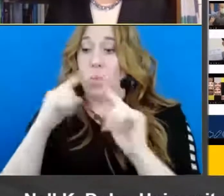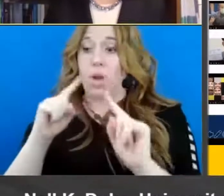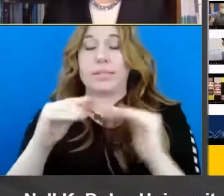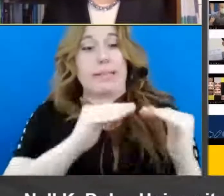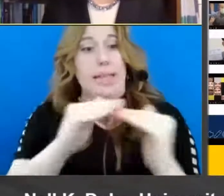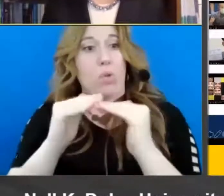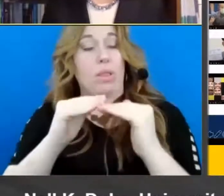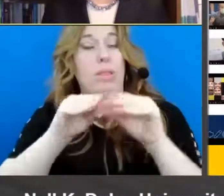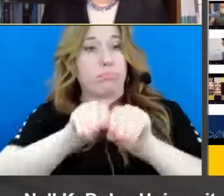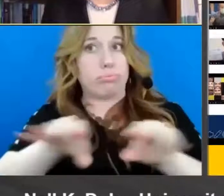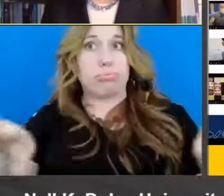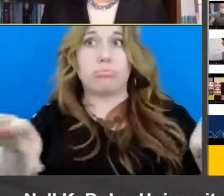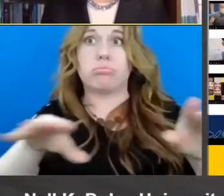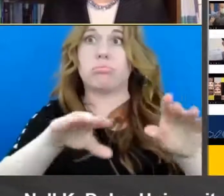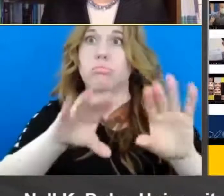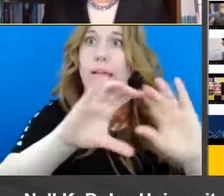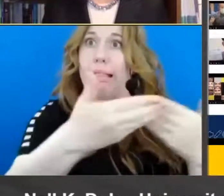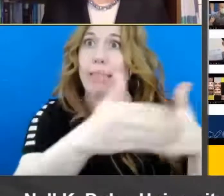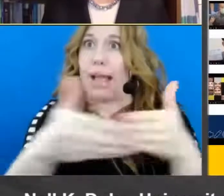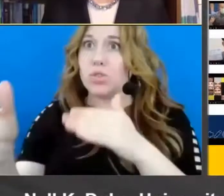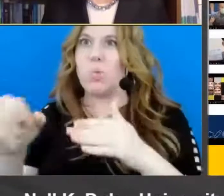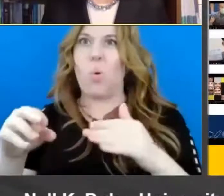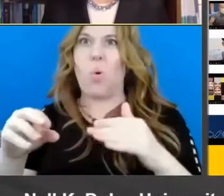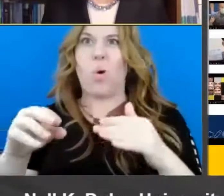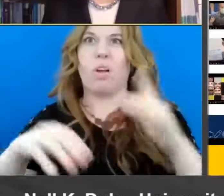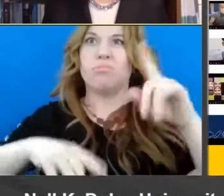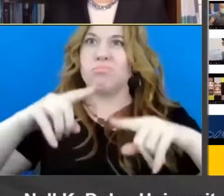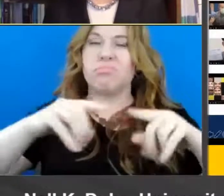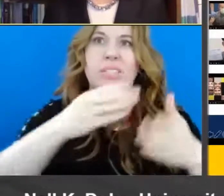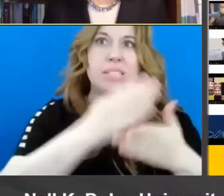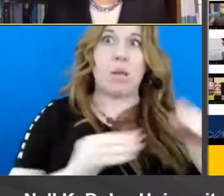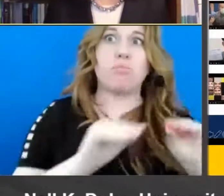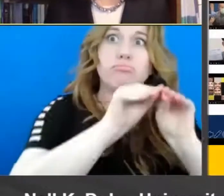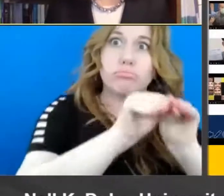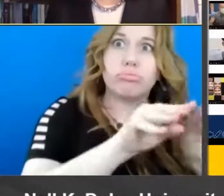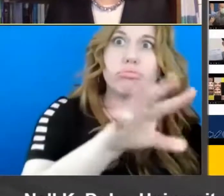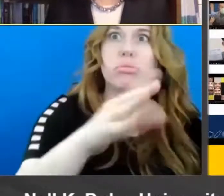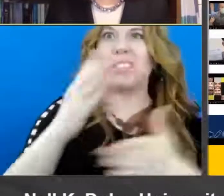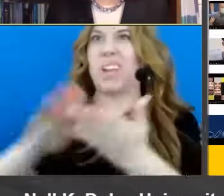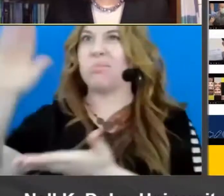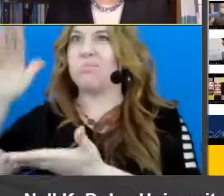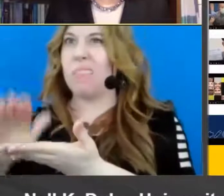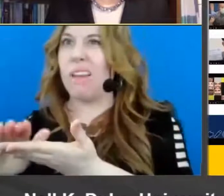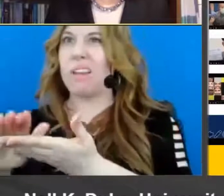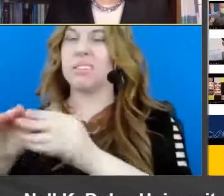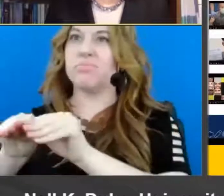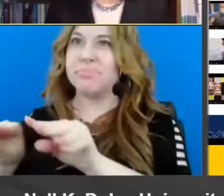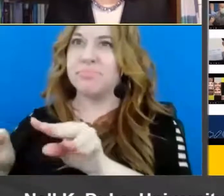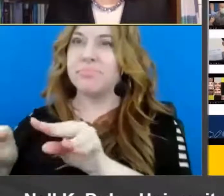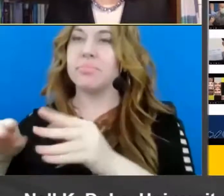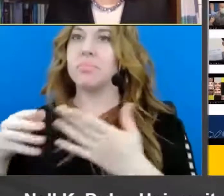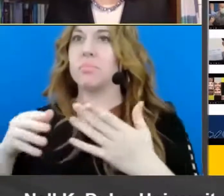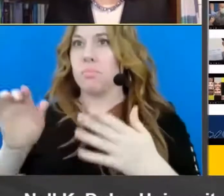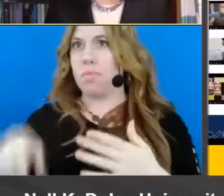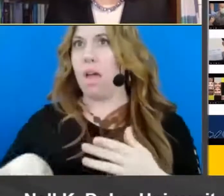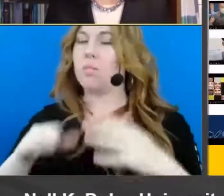or are some kids likely to receive this practice or this intervention and other kids not and so on? So you can see that a lot